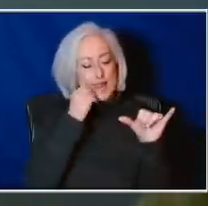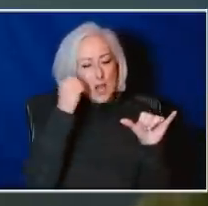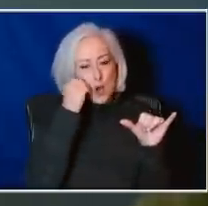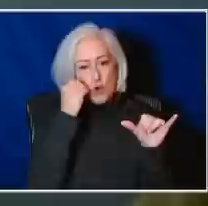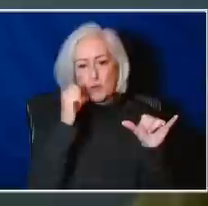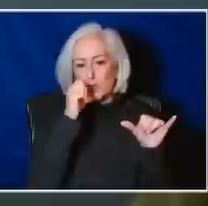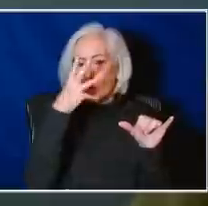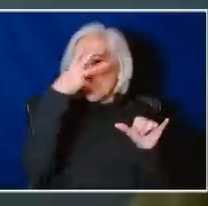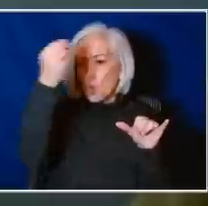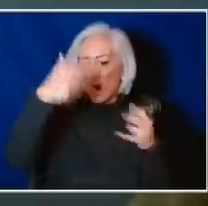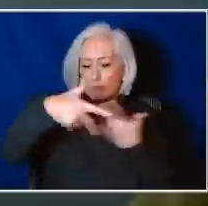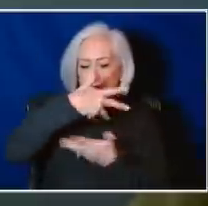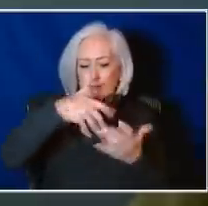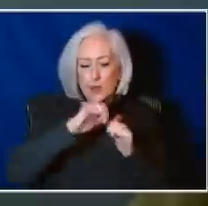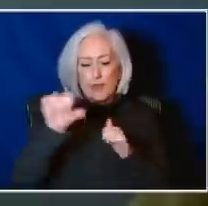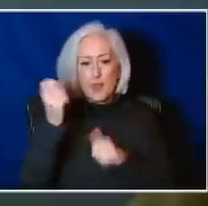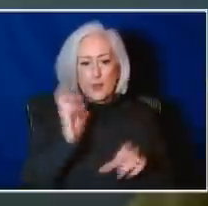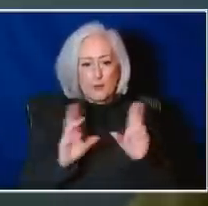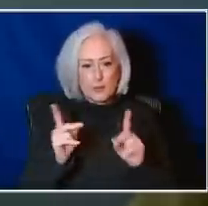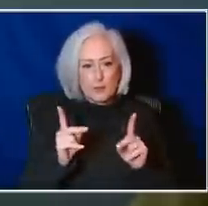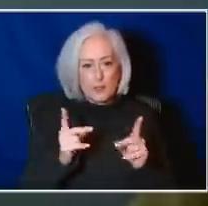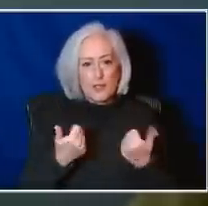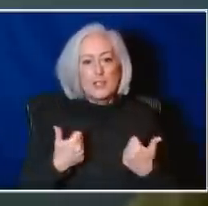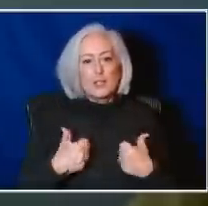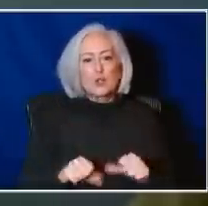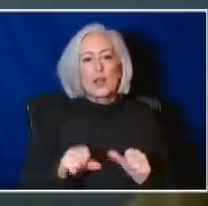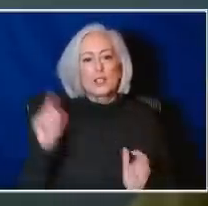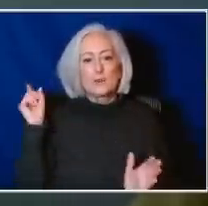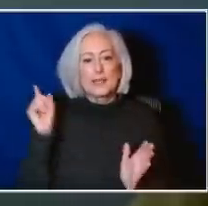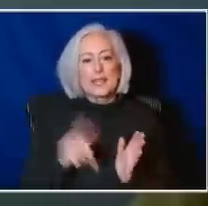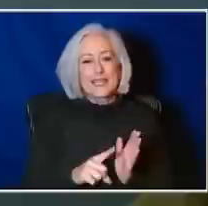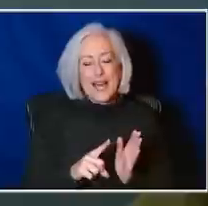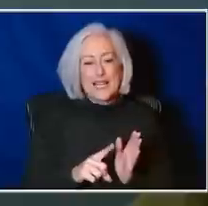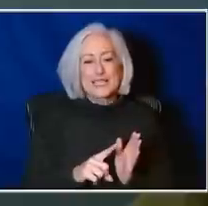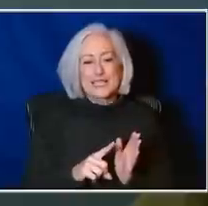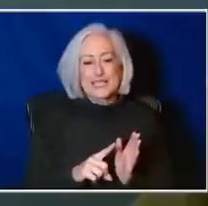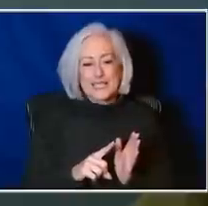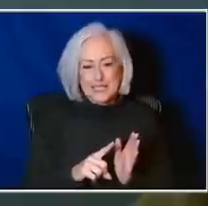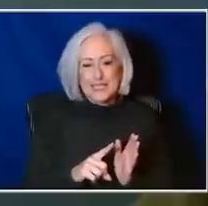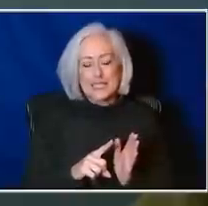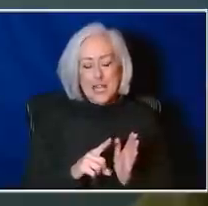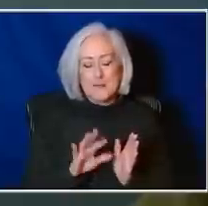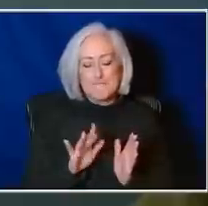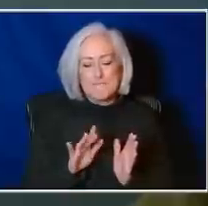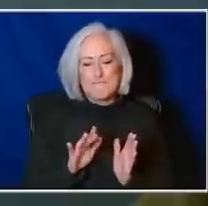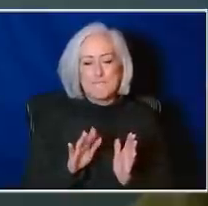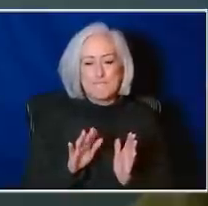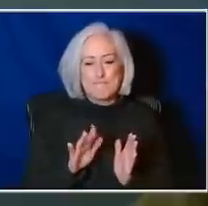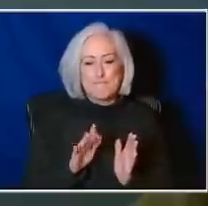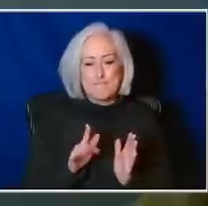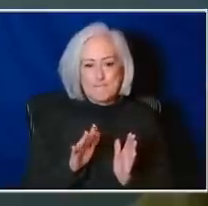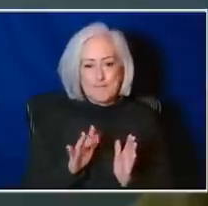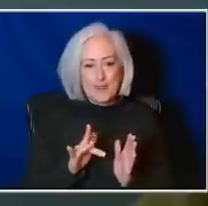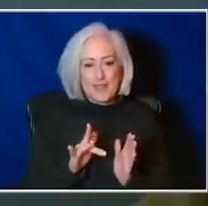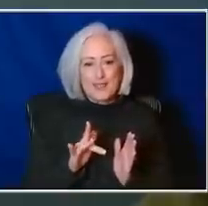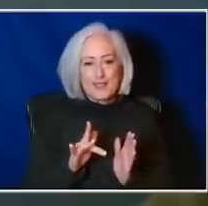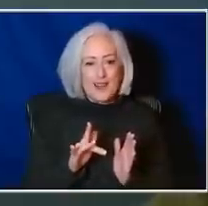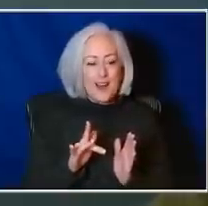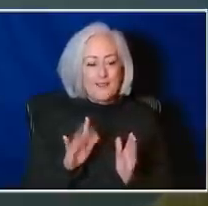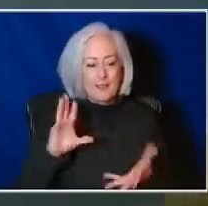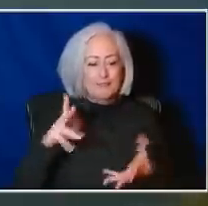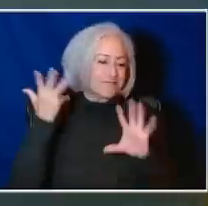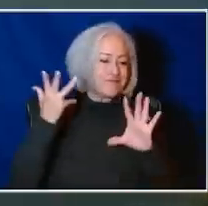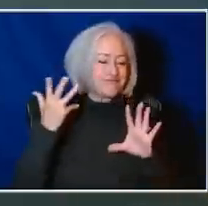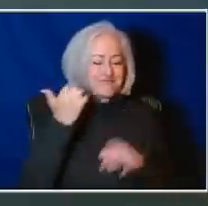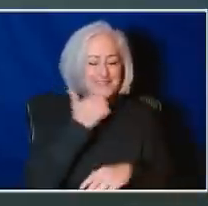out around others and trying to be a little less, you know, just be a little less of a mess on a daily basis.